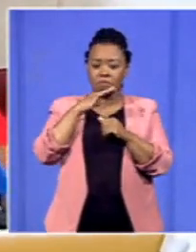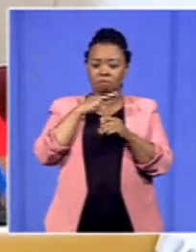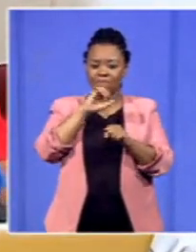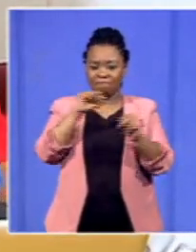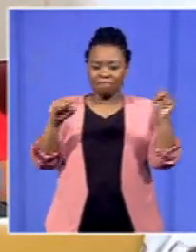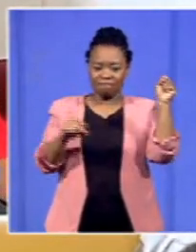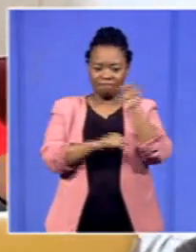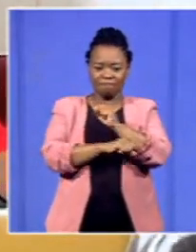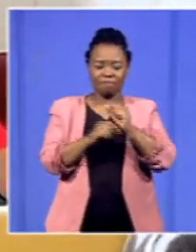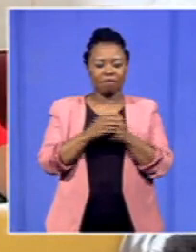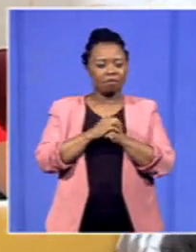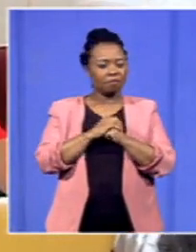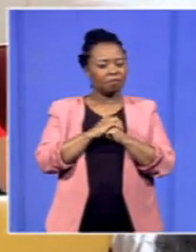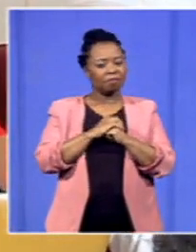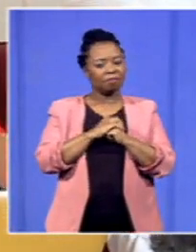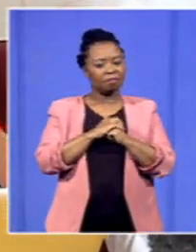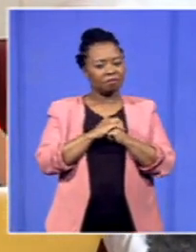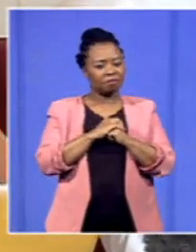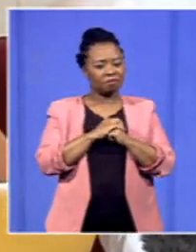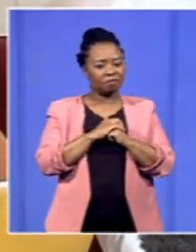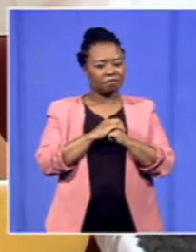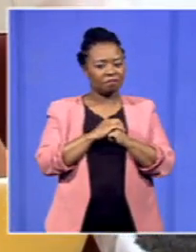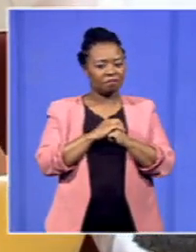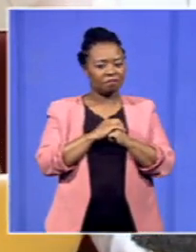actually we haven't heard the voice of the